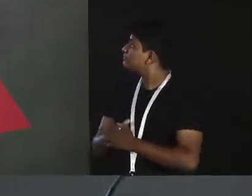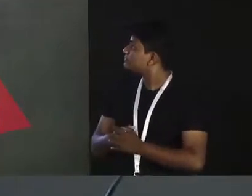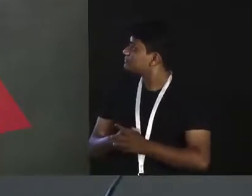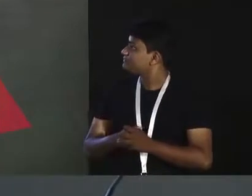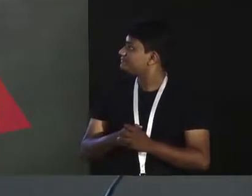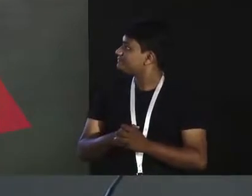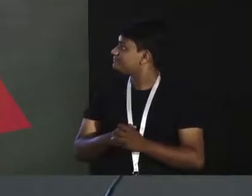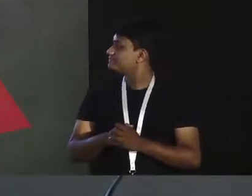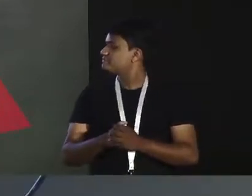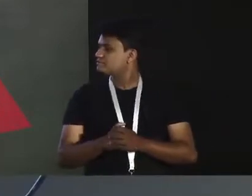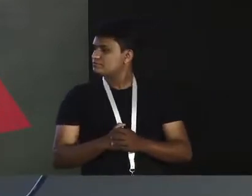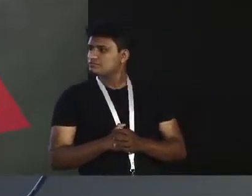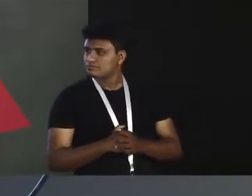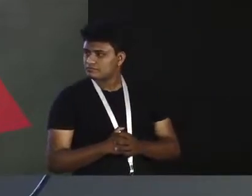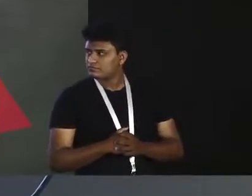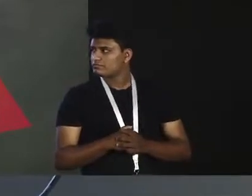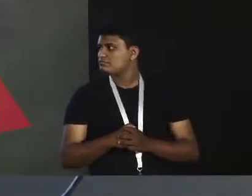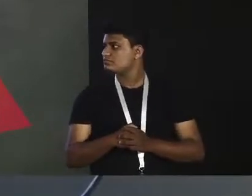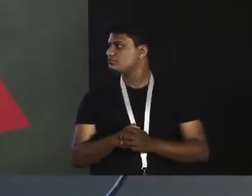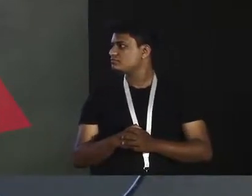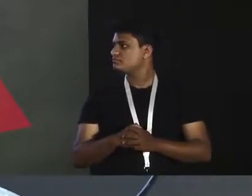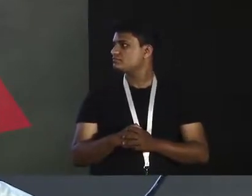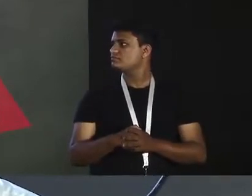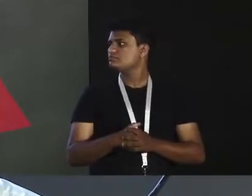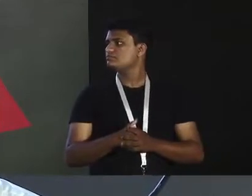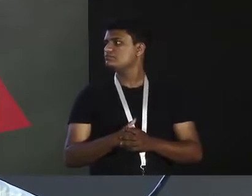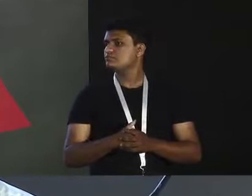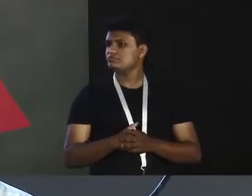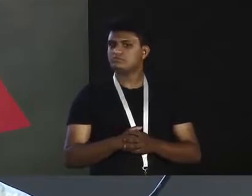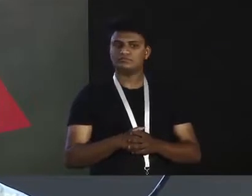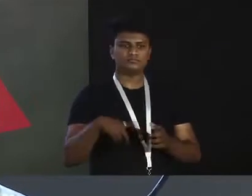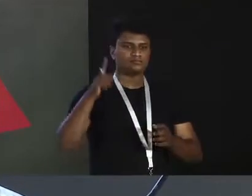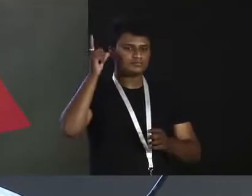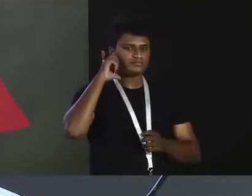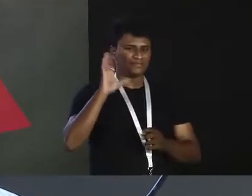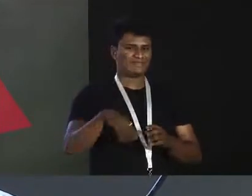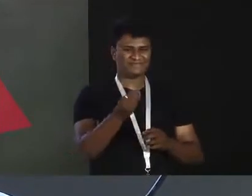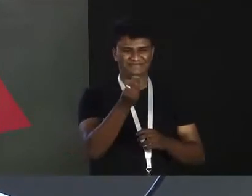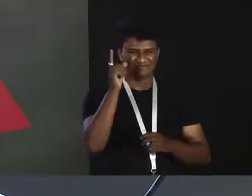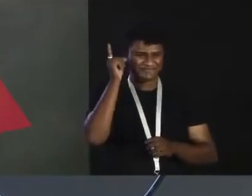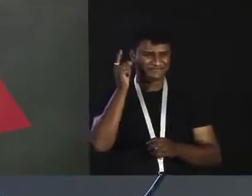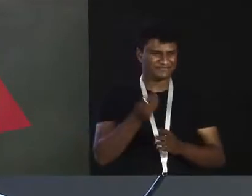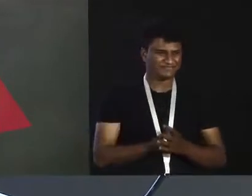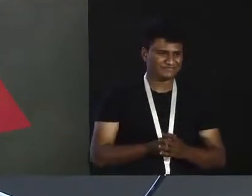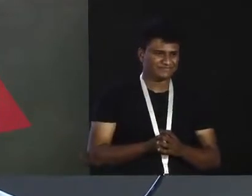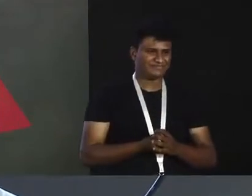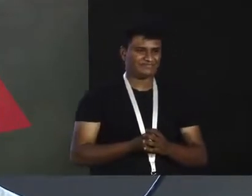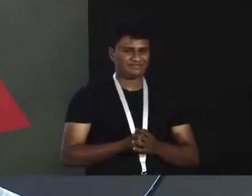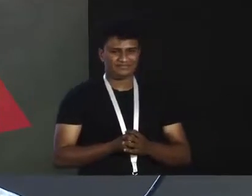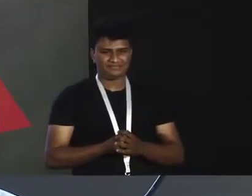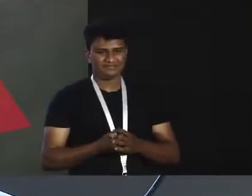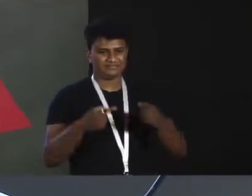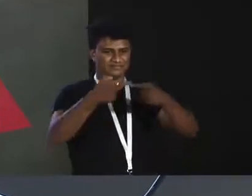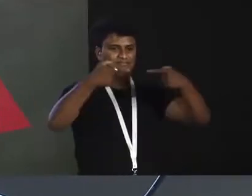Okay. That, did anyone hear that sound? Yeah. That's a